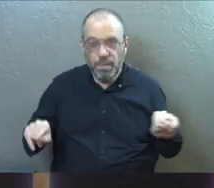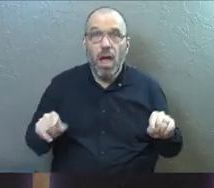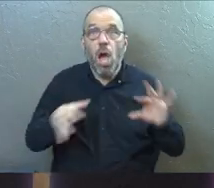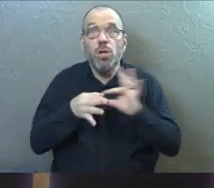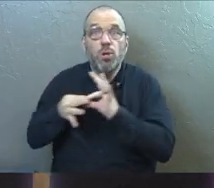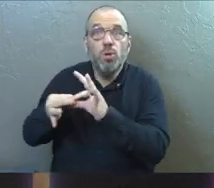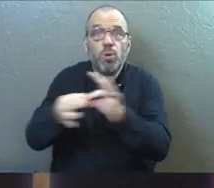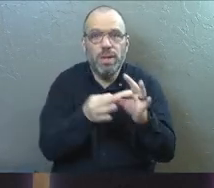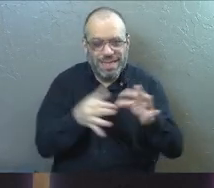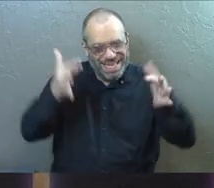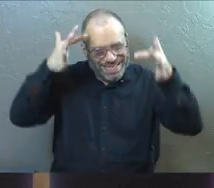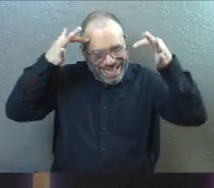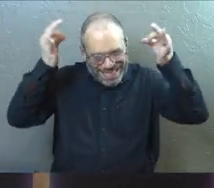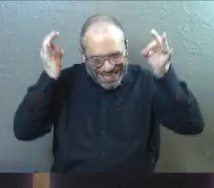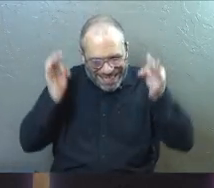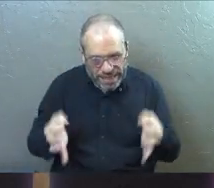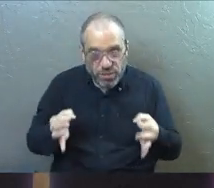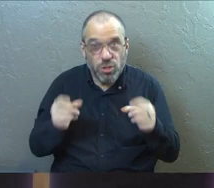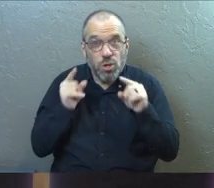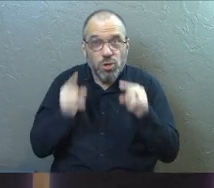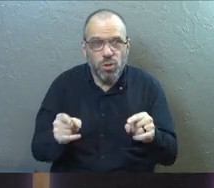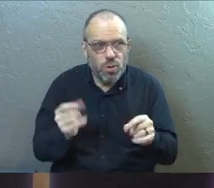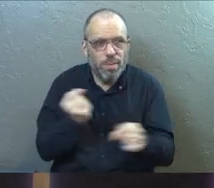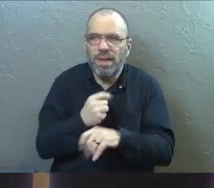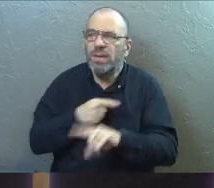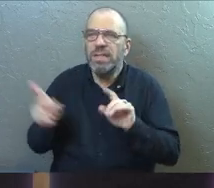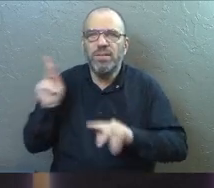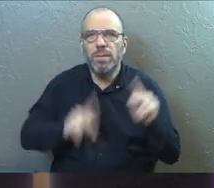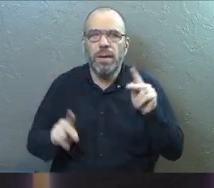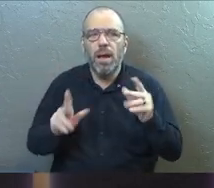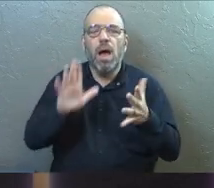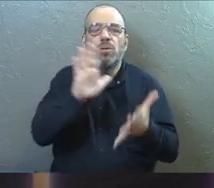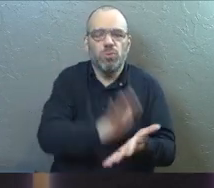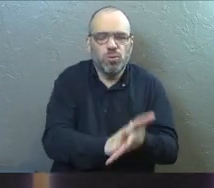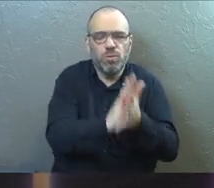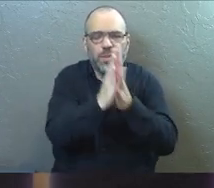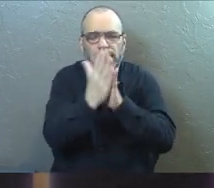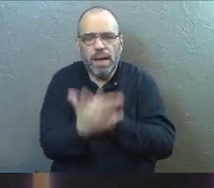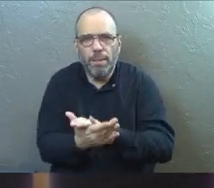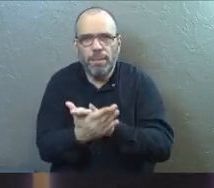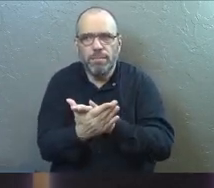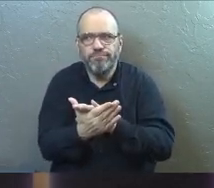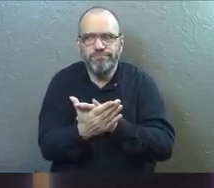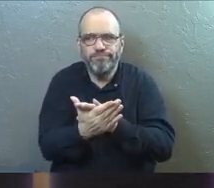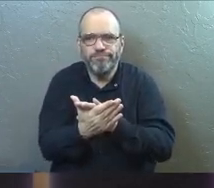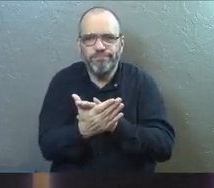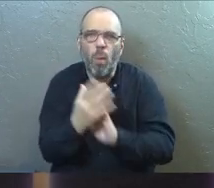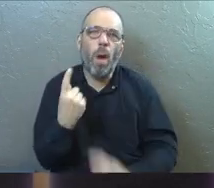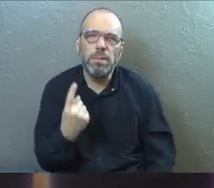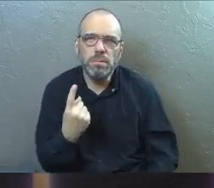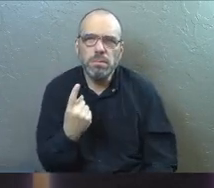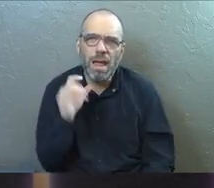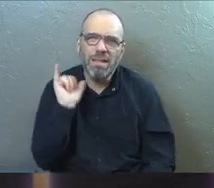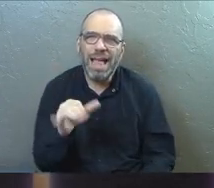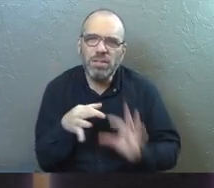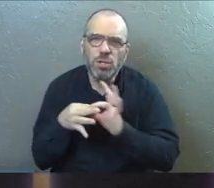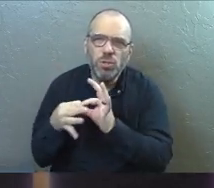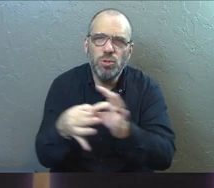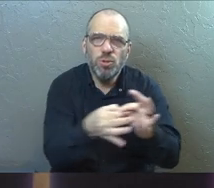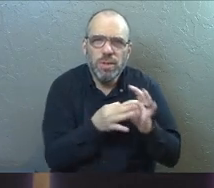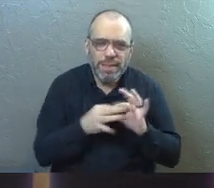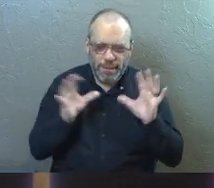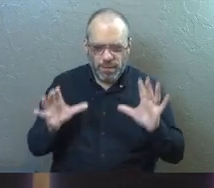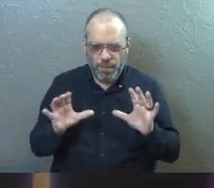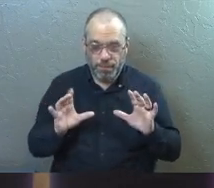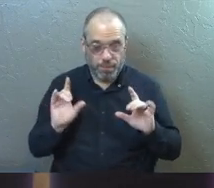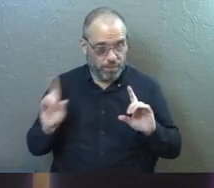Unity is a choice you make for different people to become one. That's unity. And